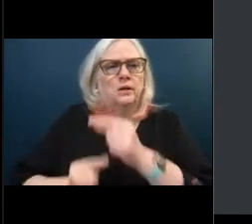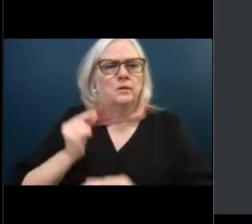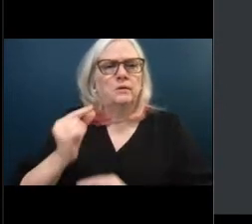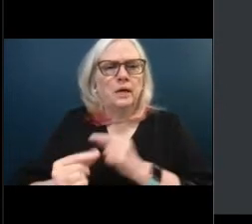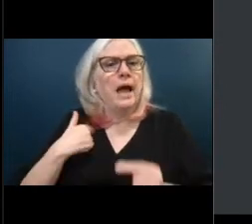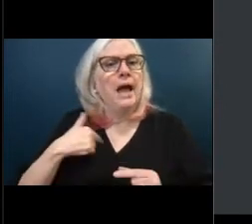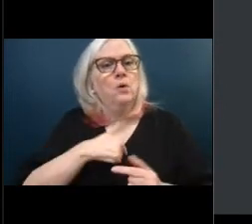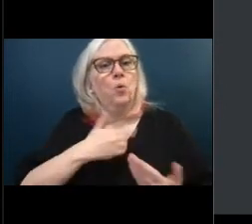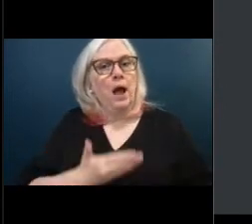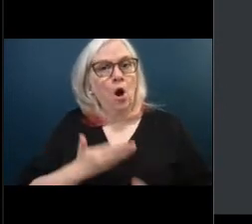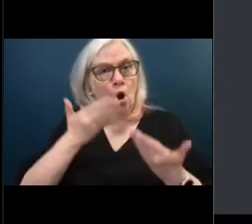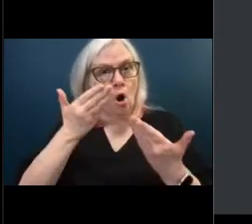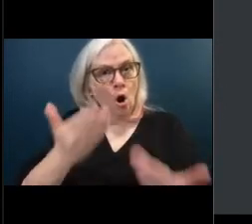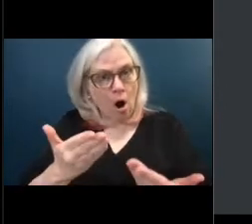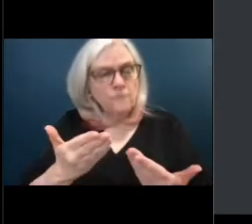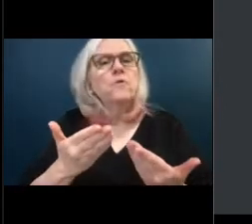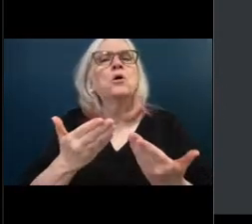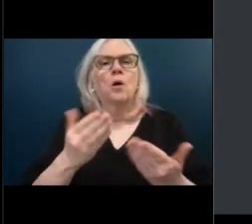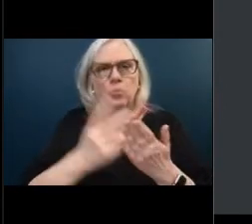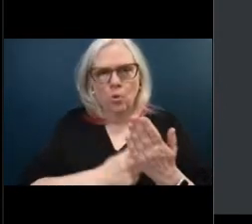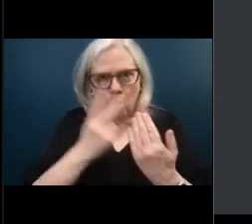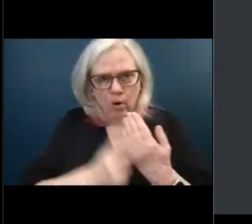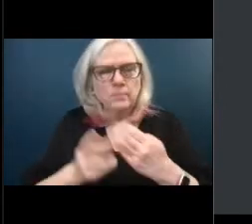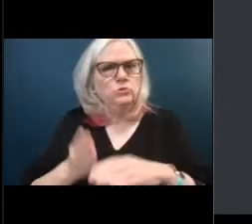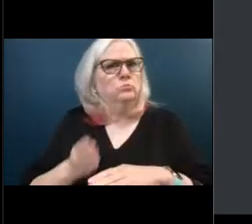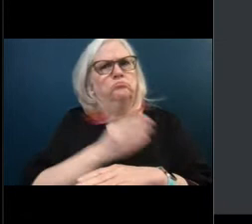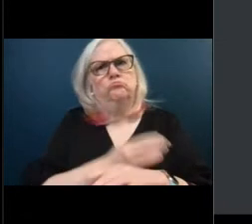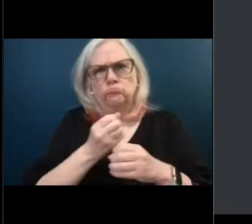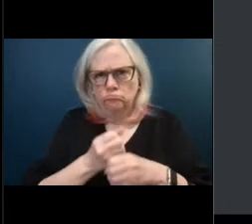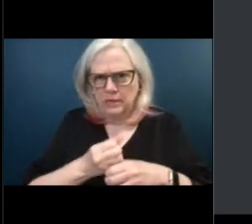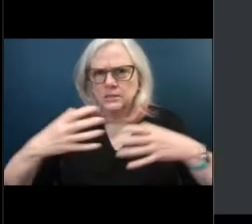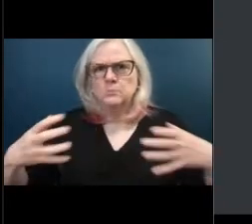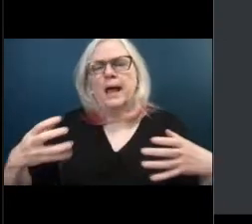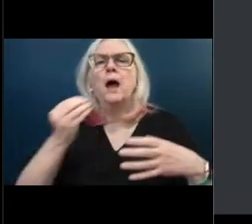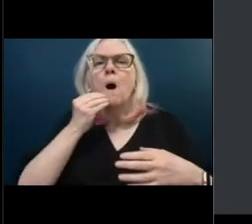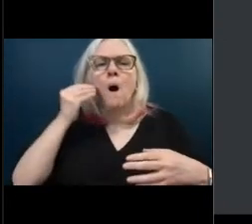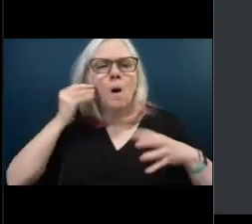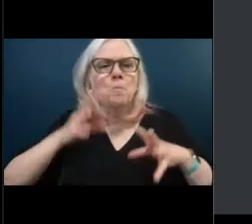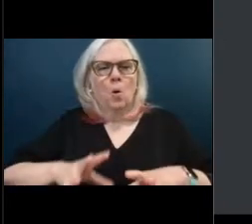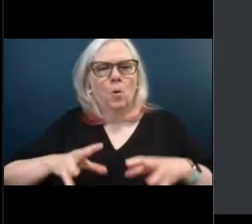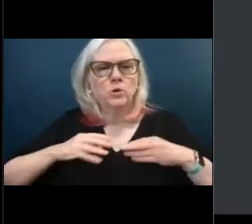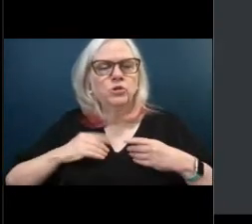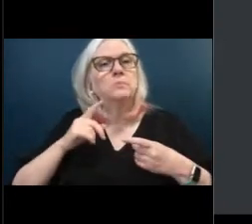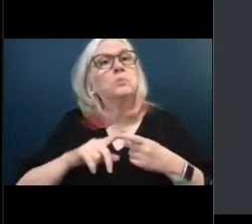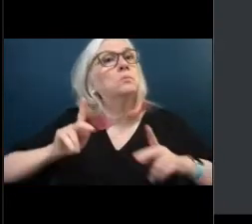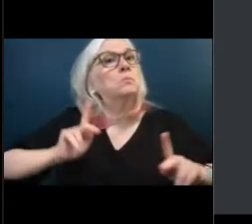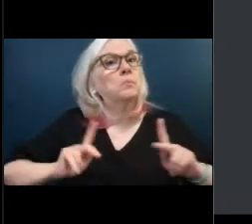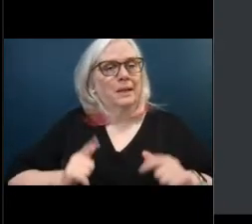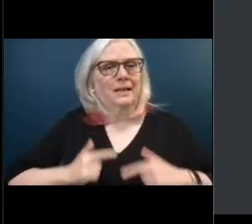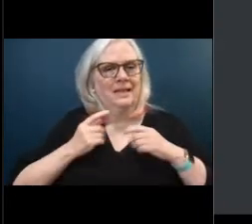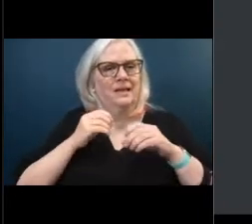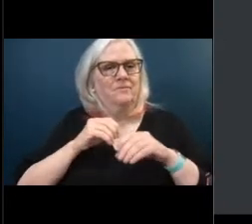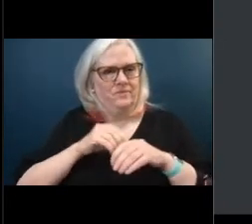programs to increase home ownership and affordable housing opportunities to residents of South Palm Beach County. And whereas